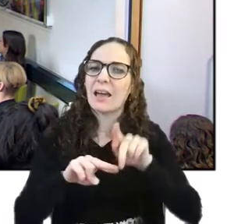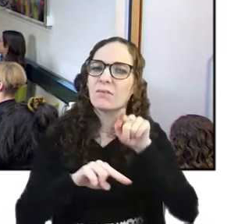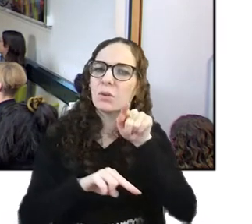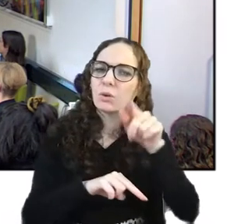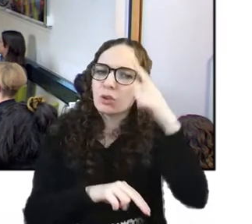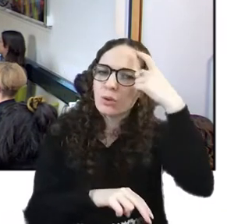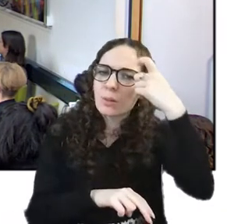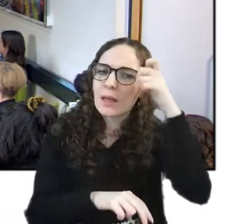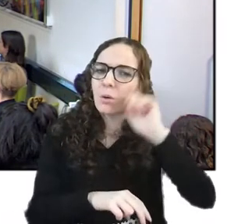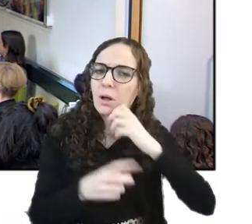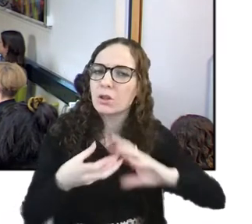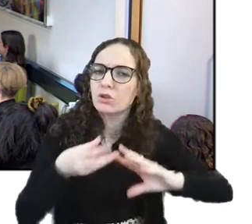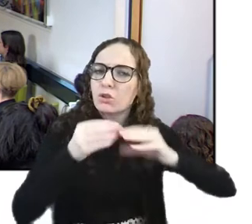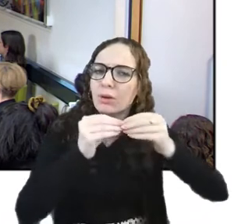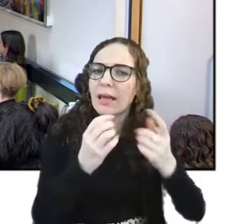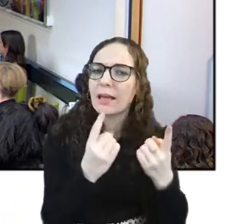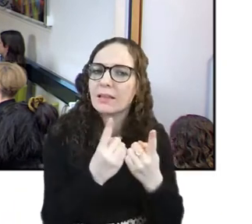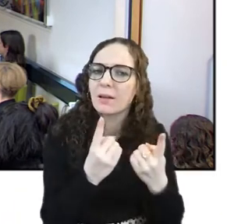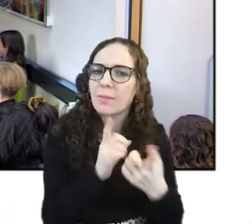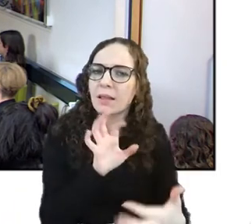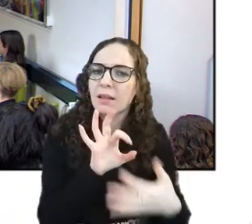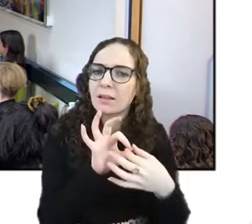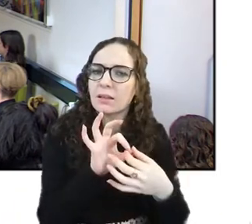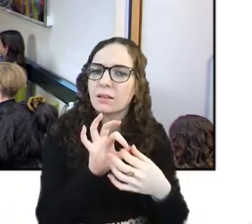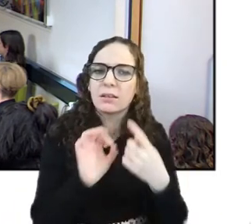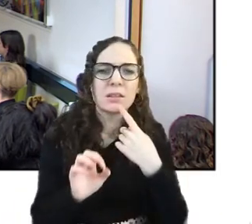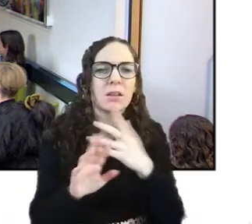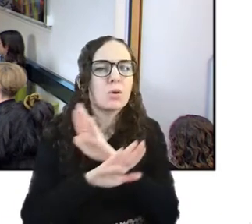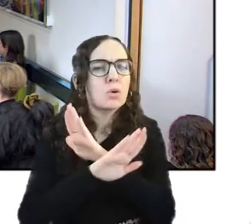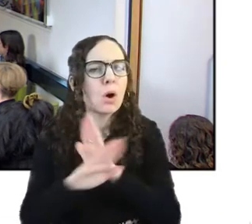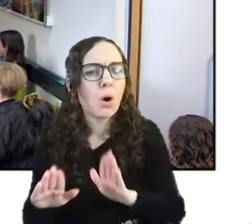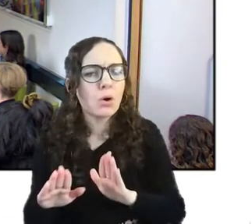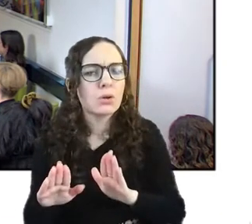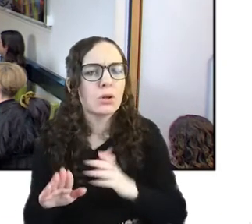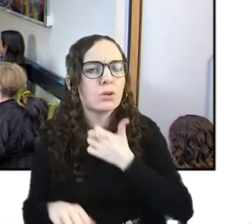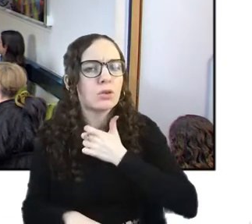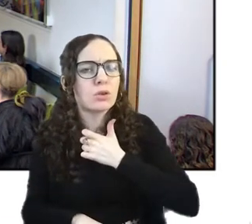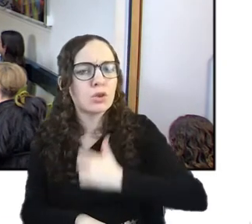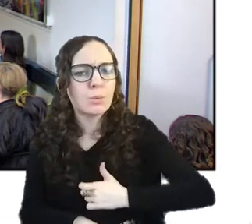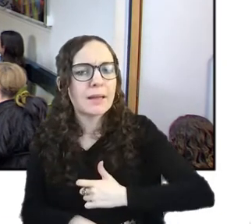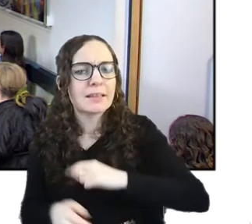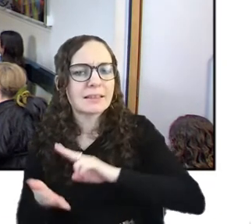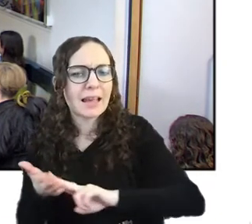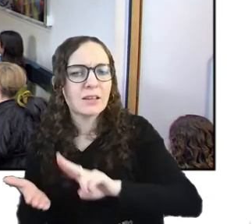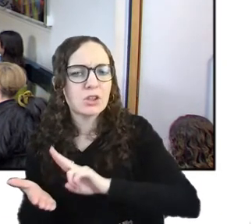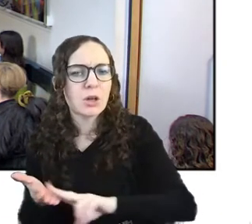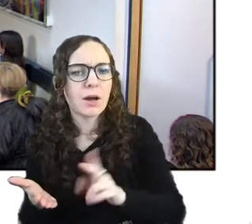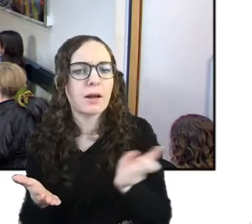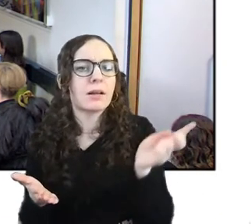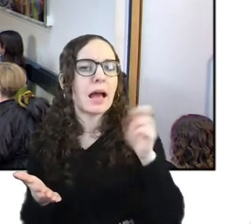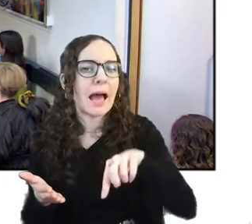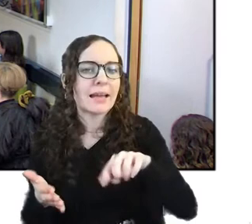non-human nature and machines non-human nature and machines